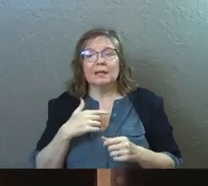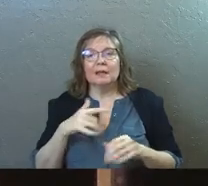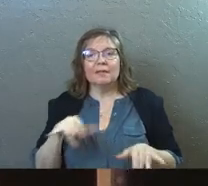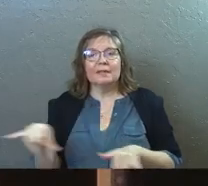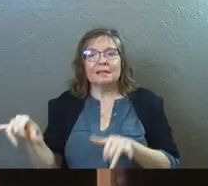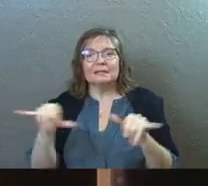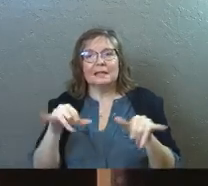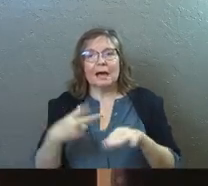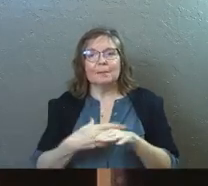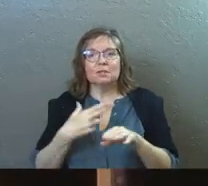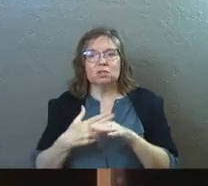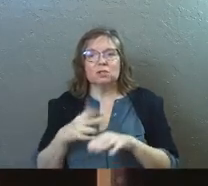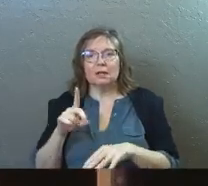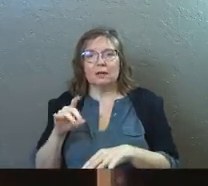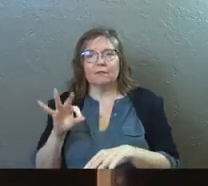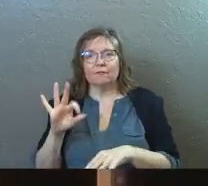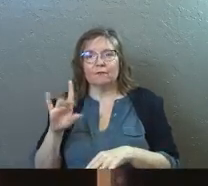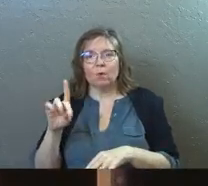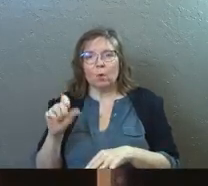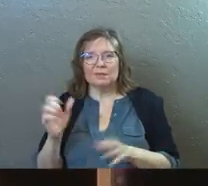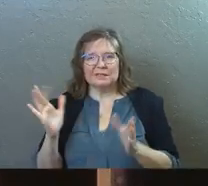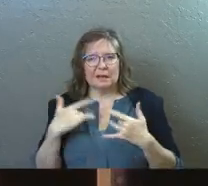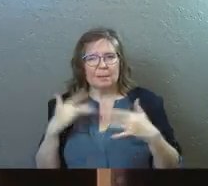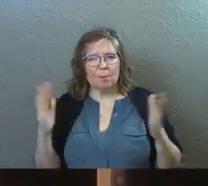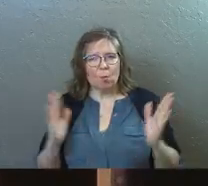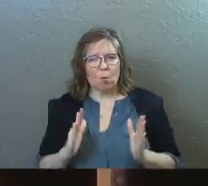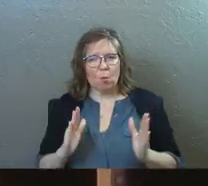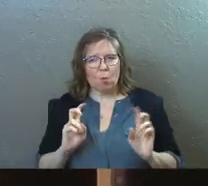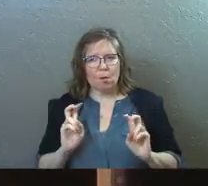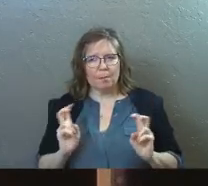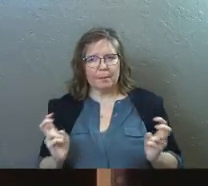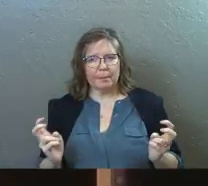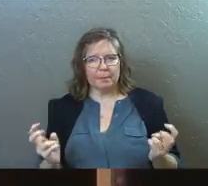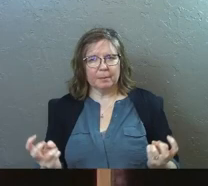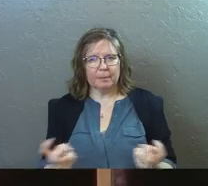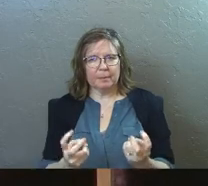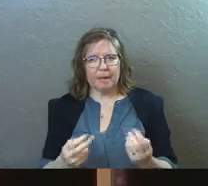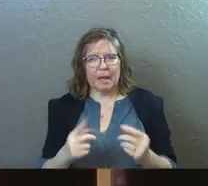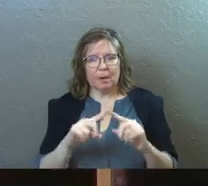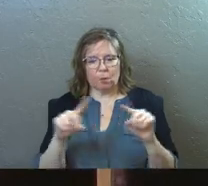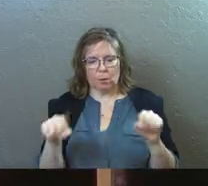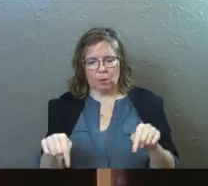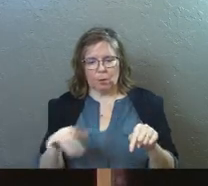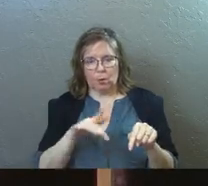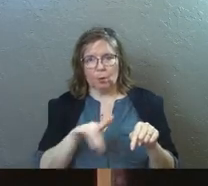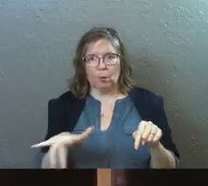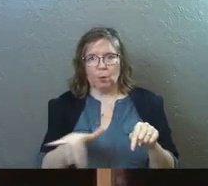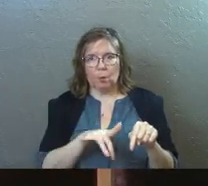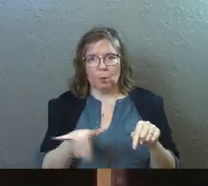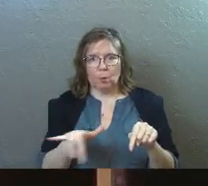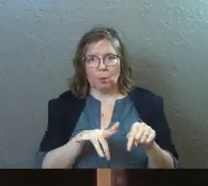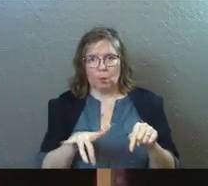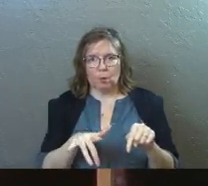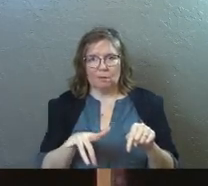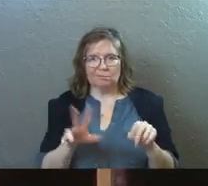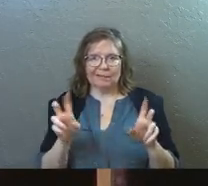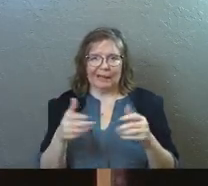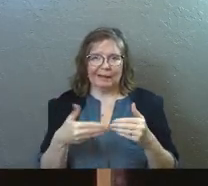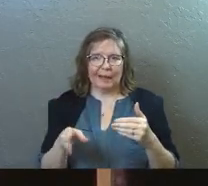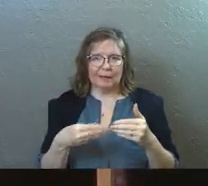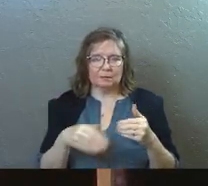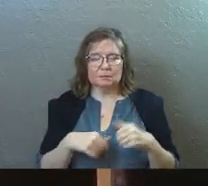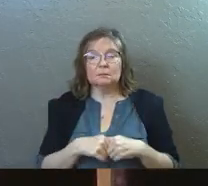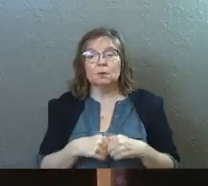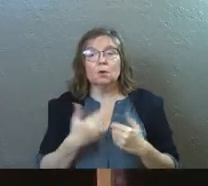common sheep folds out there, usually smaller, and it would just have an open gateway. And what the good shepherd would do